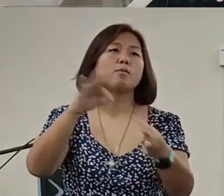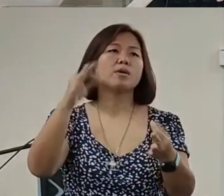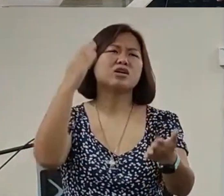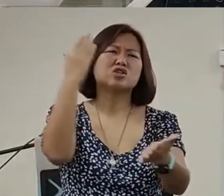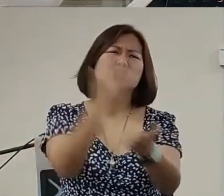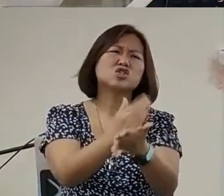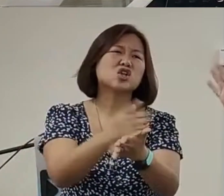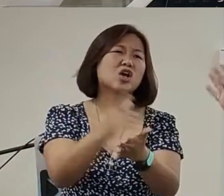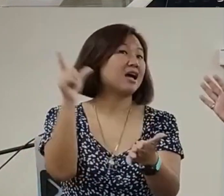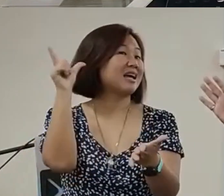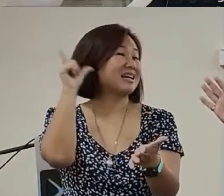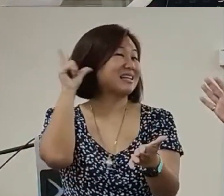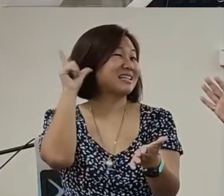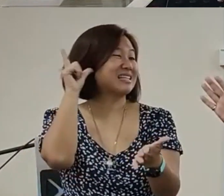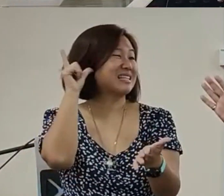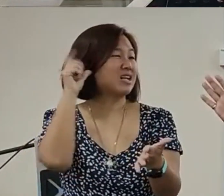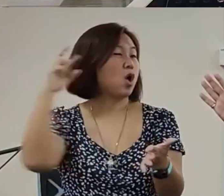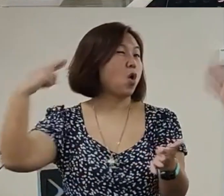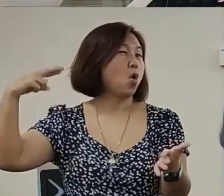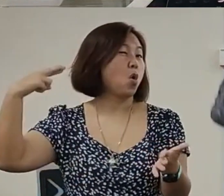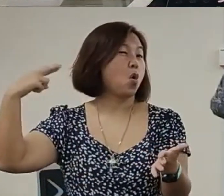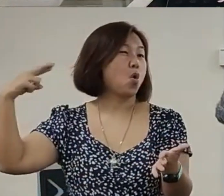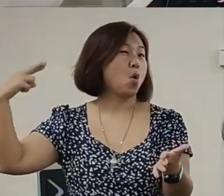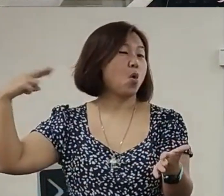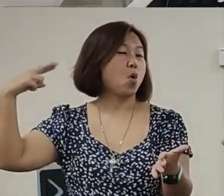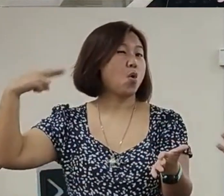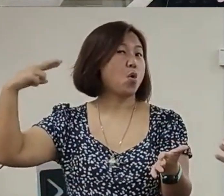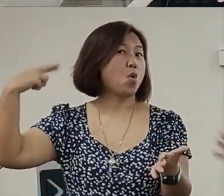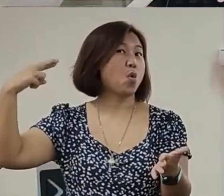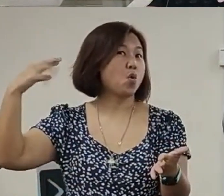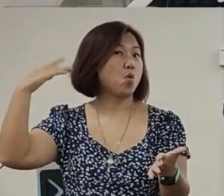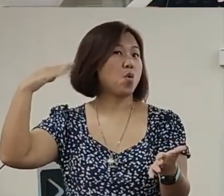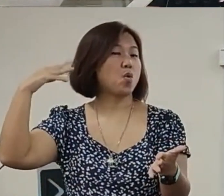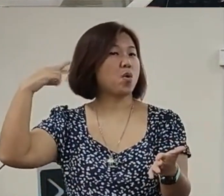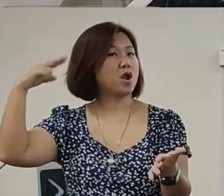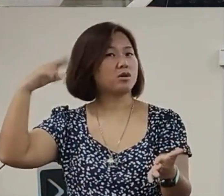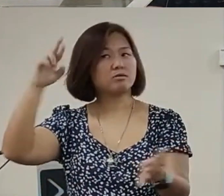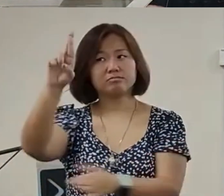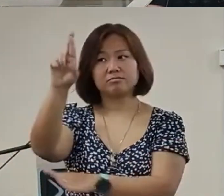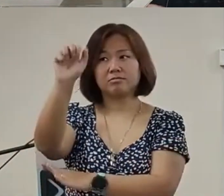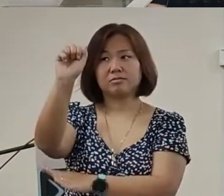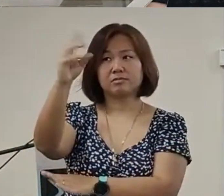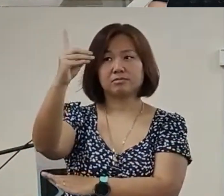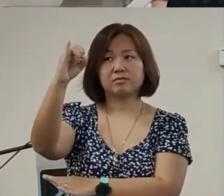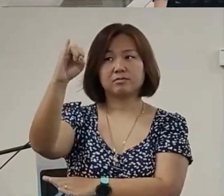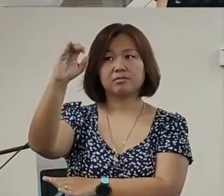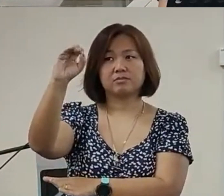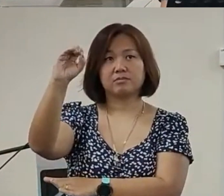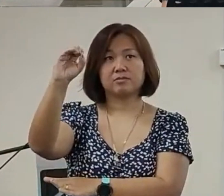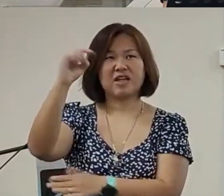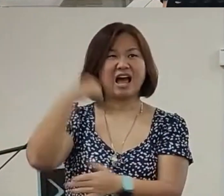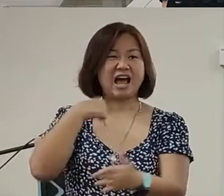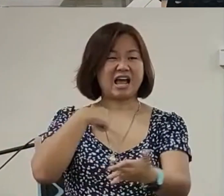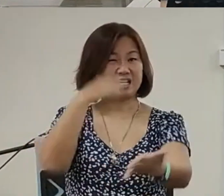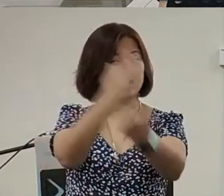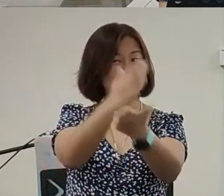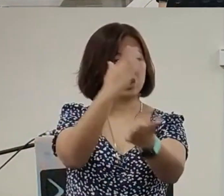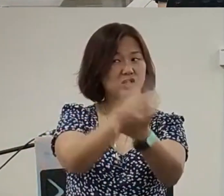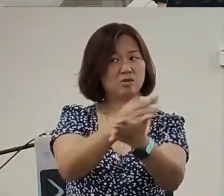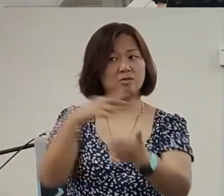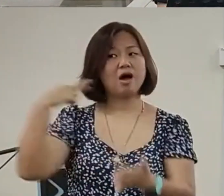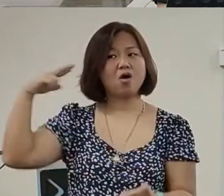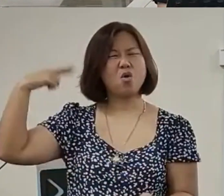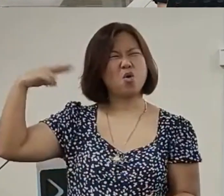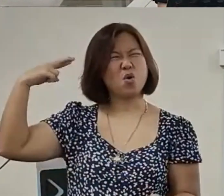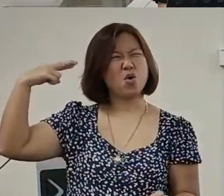to stop listening I don't listen to radio I used to love listening to it I don't listen to radio you will never it's not that I